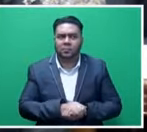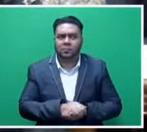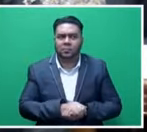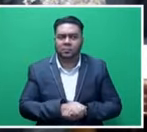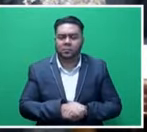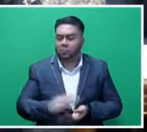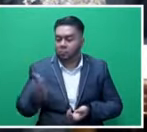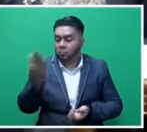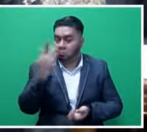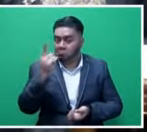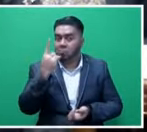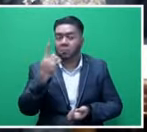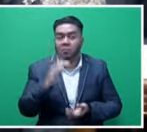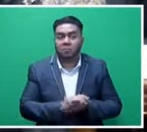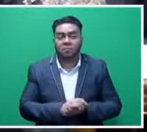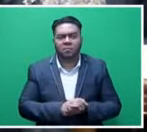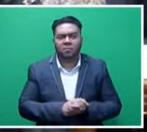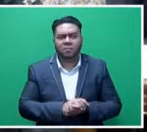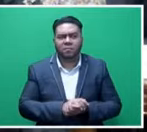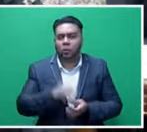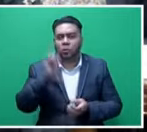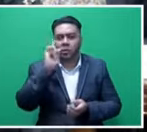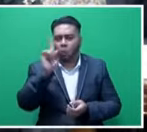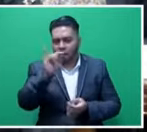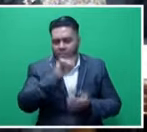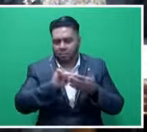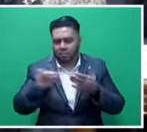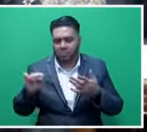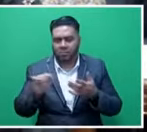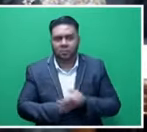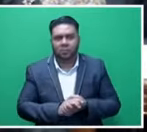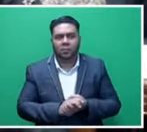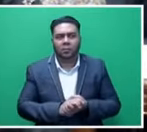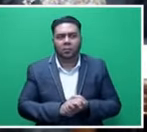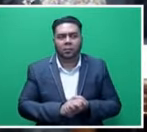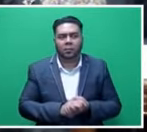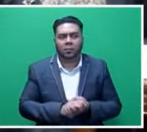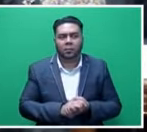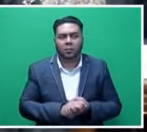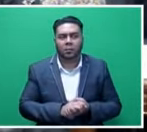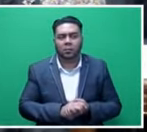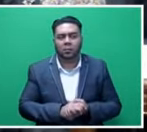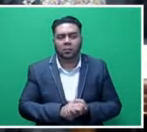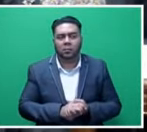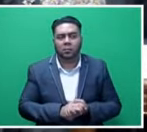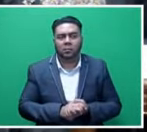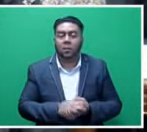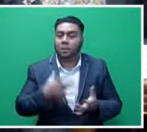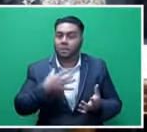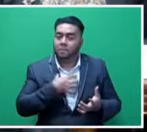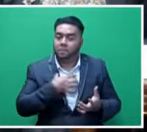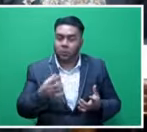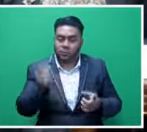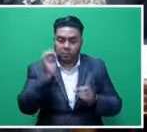short-sightedness on the part of the opposition to just look at one line item. They need to look at it holistically as to what the spend is. More specifically